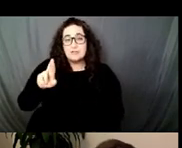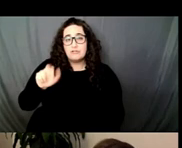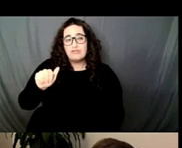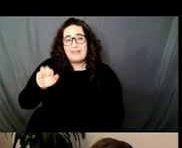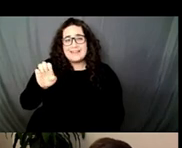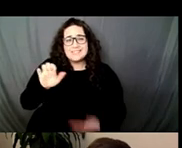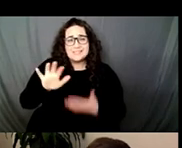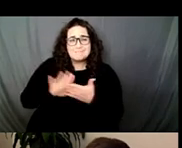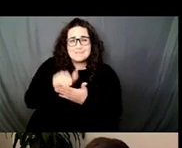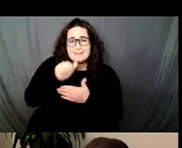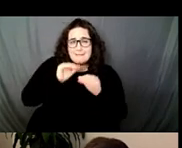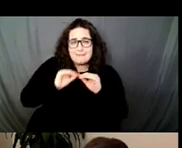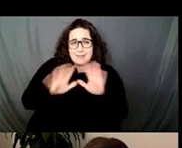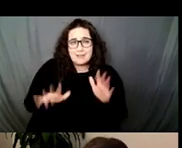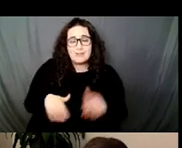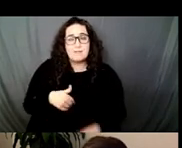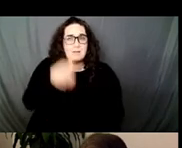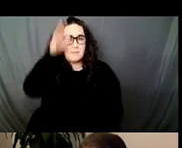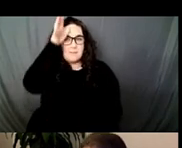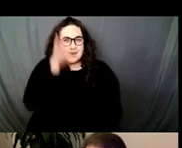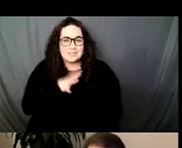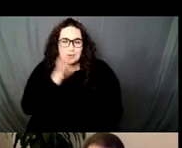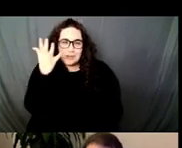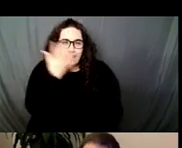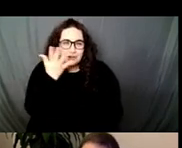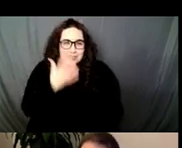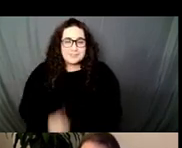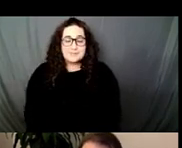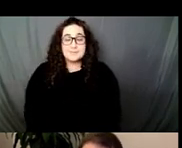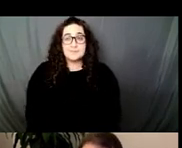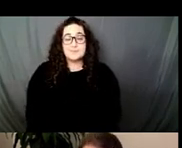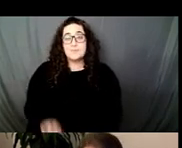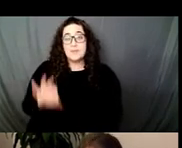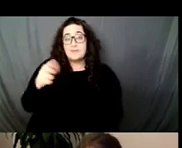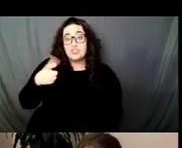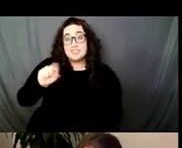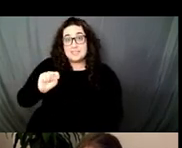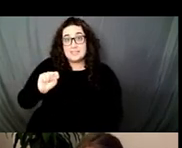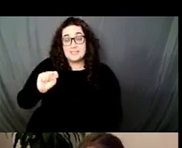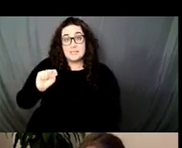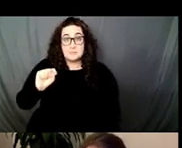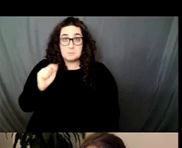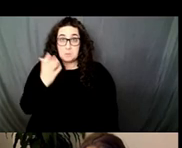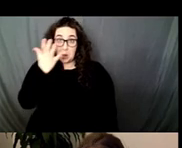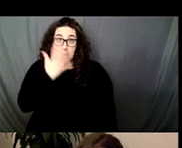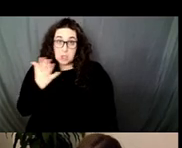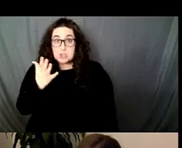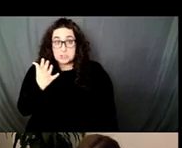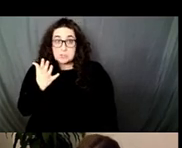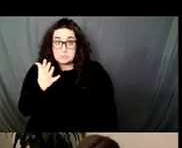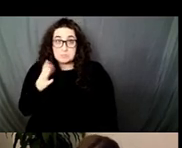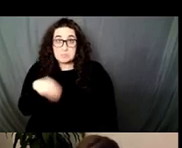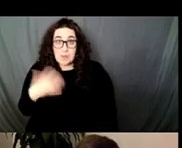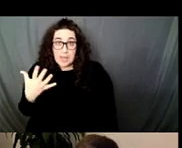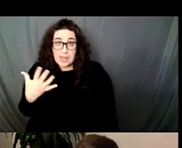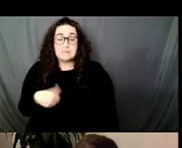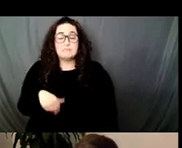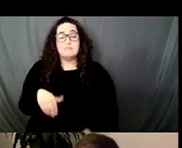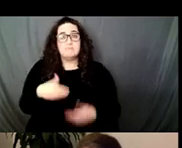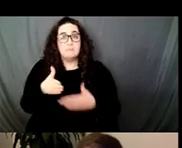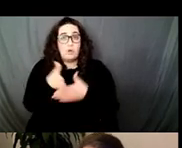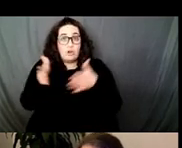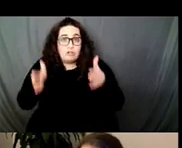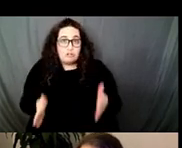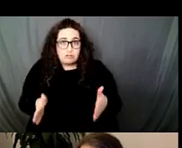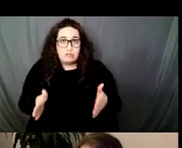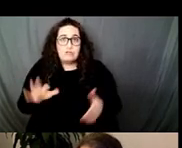He had a proximity to whiteness, including his much romanticized love affair with his white boo, Ross Laycock. He was often read as a man,